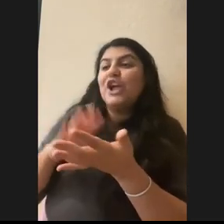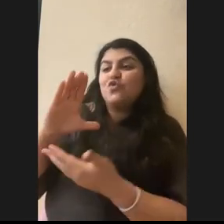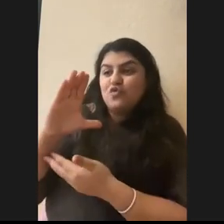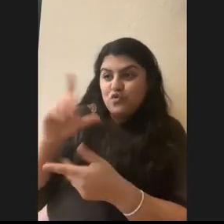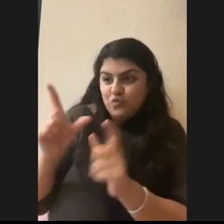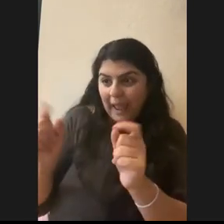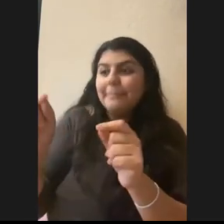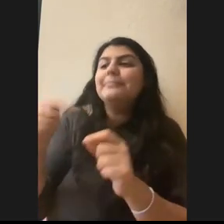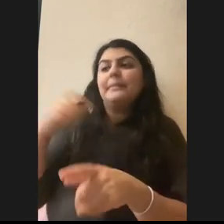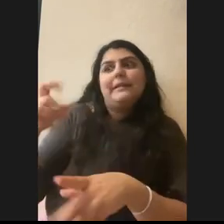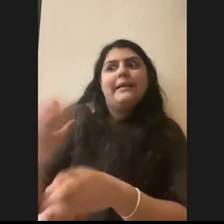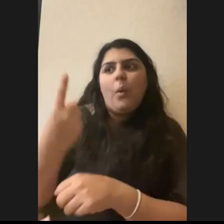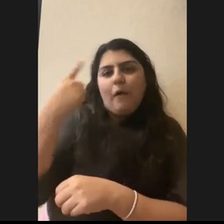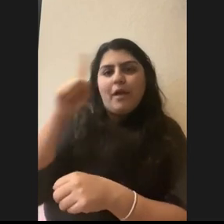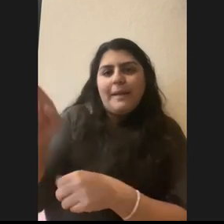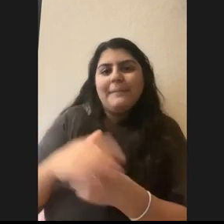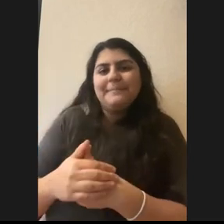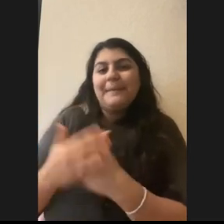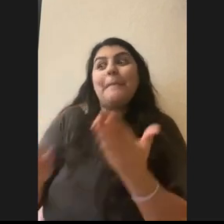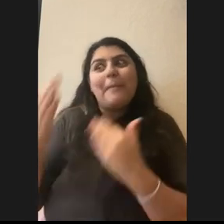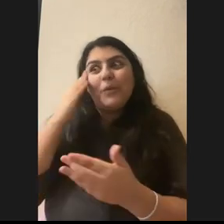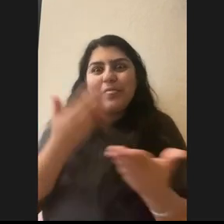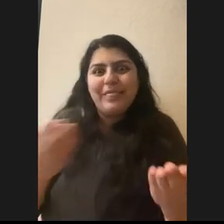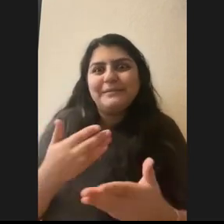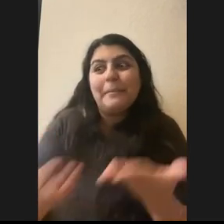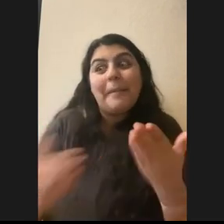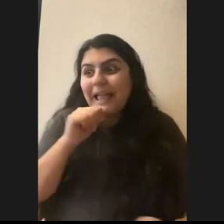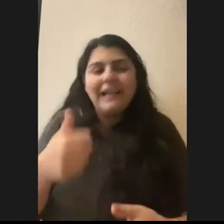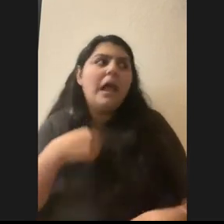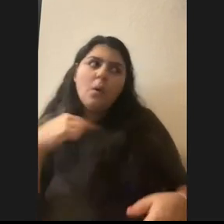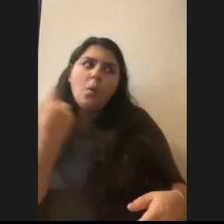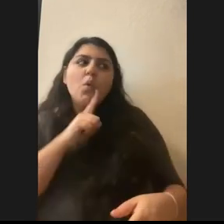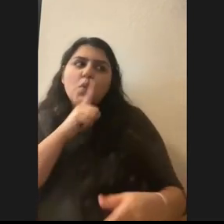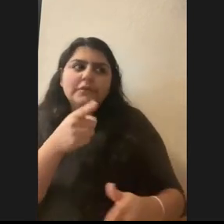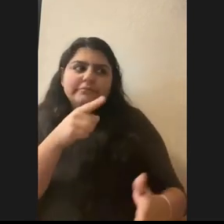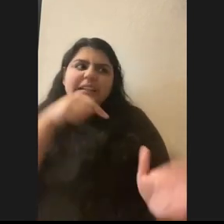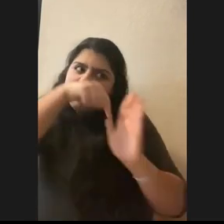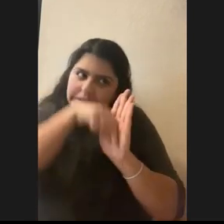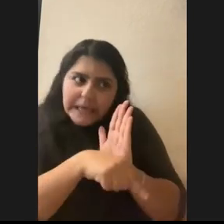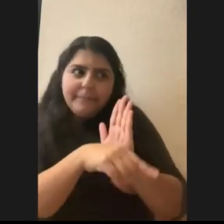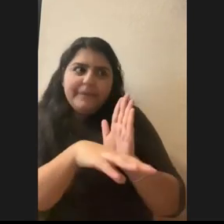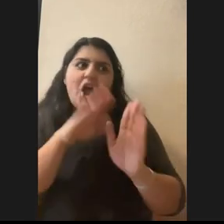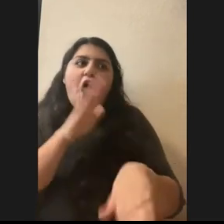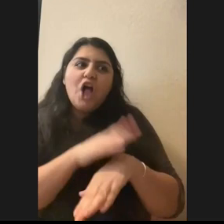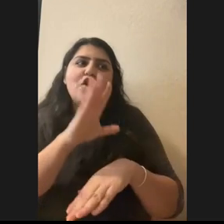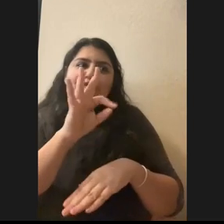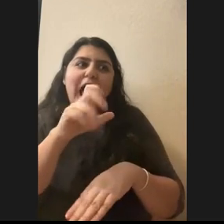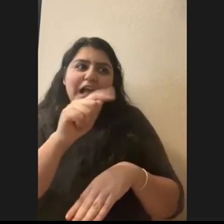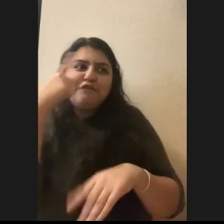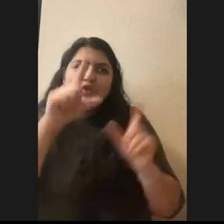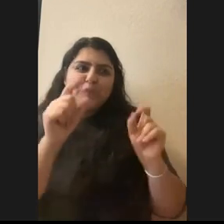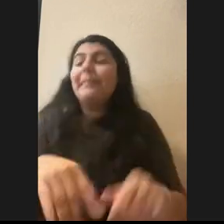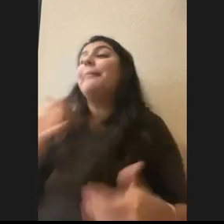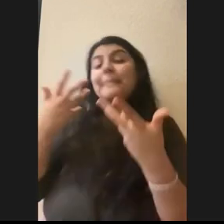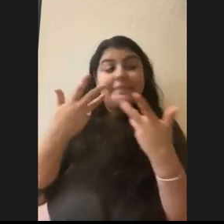know the things, but he might not know. We really dug deep. We, uh, really dug deep on those crab facts. Um, okay. That's it. Uh, thank you